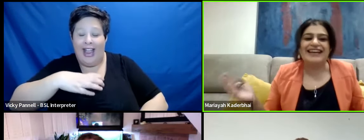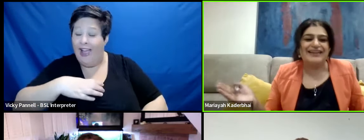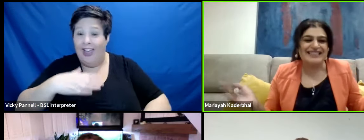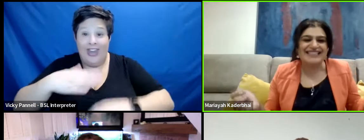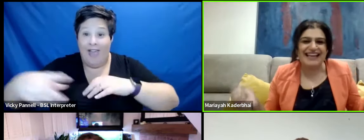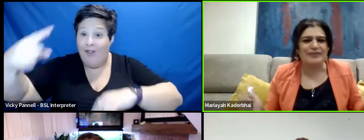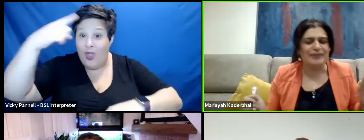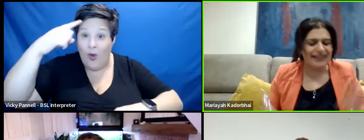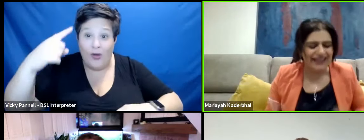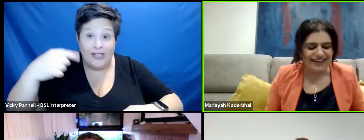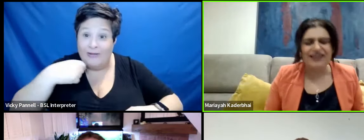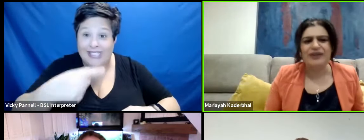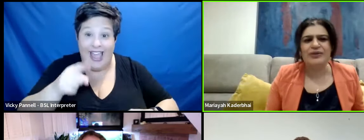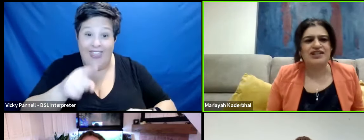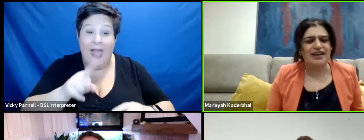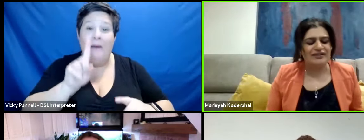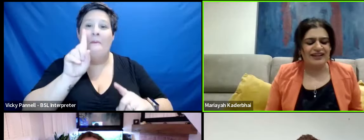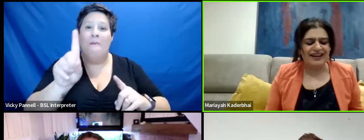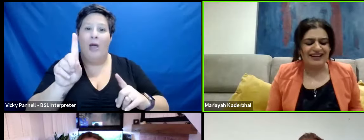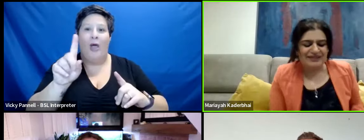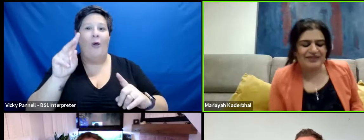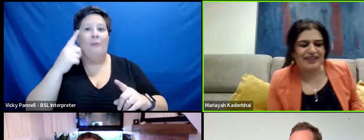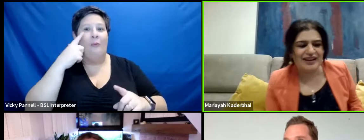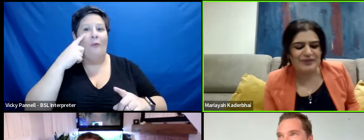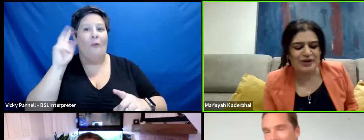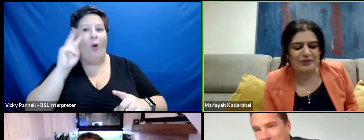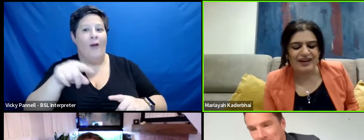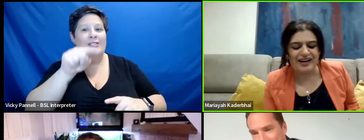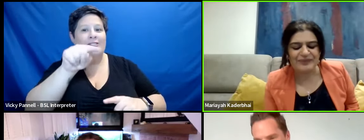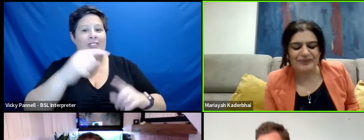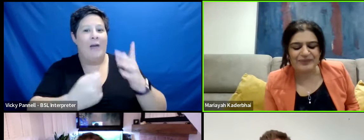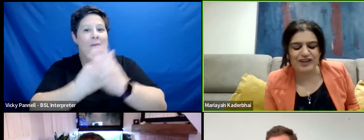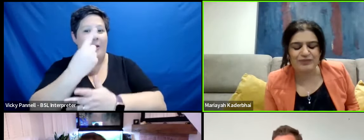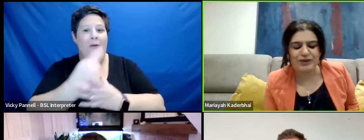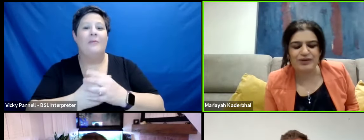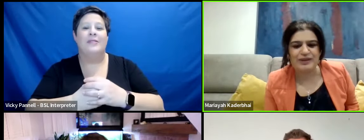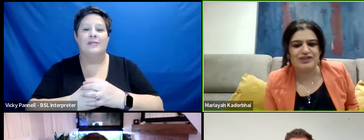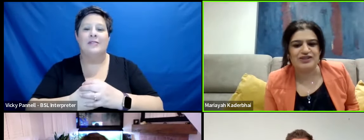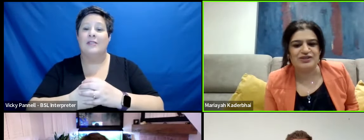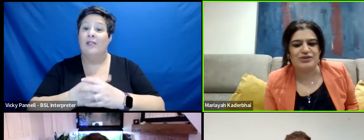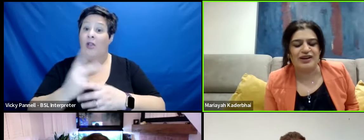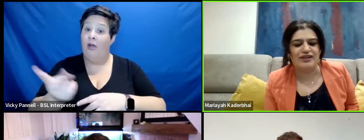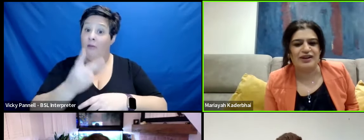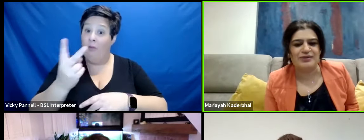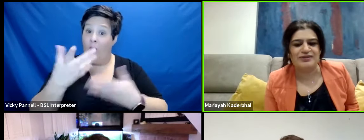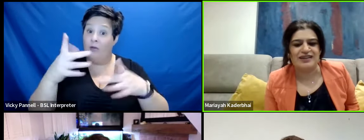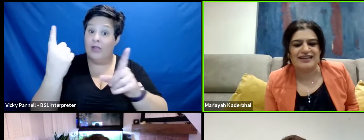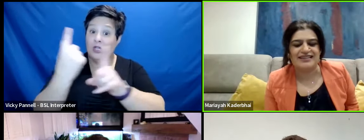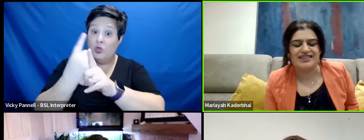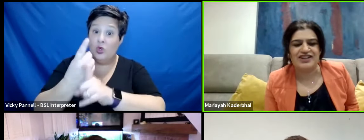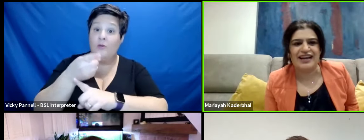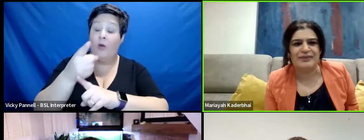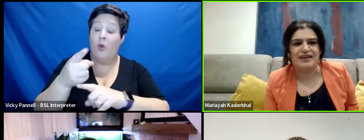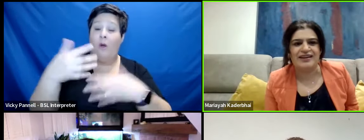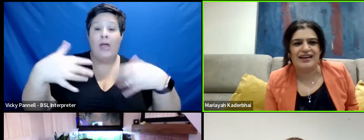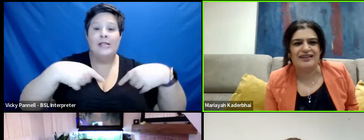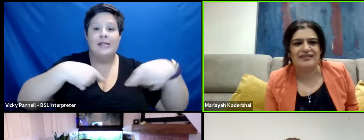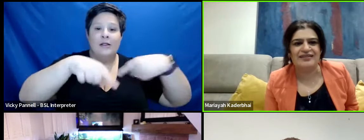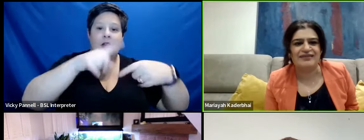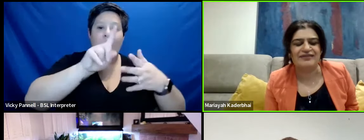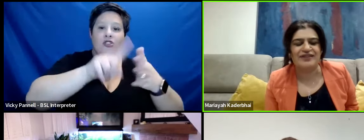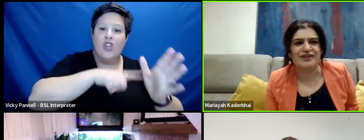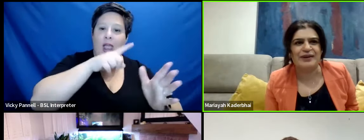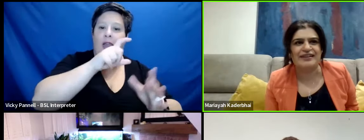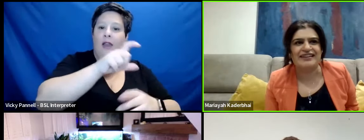thought I would never say. But yeah, watch out for that, for that moment. You both mentioned your incredible directors, Jane Campion